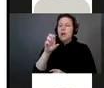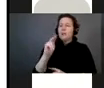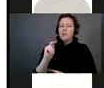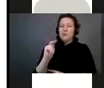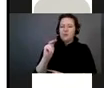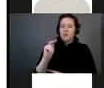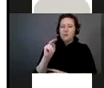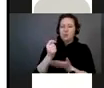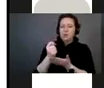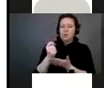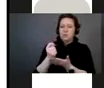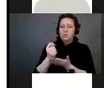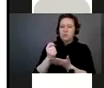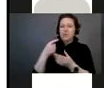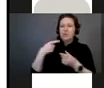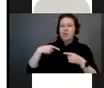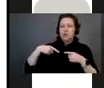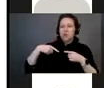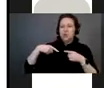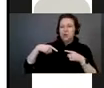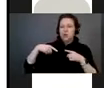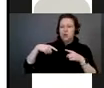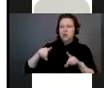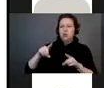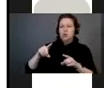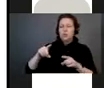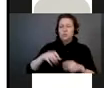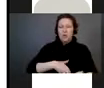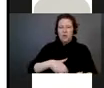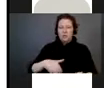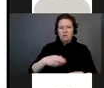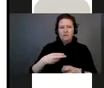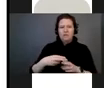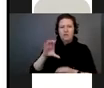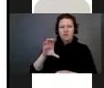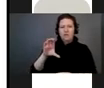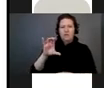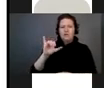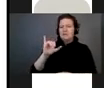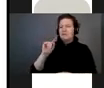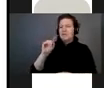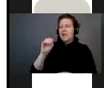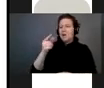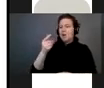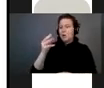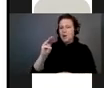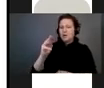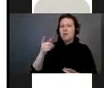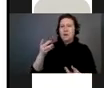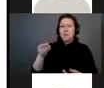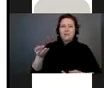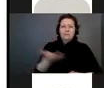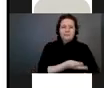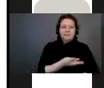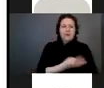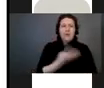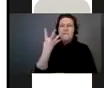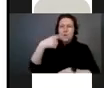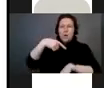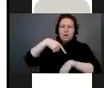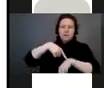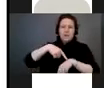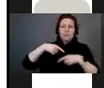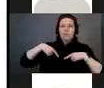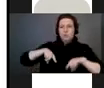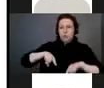The treatment's called cytogam. And we got four infusions during the pregnancy. Fair mental